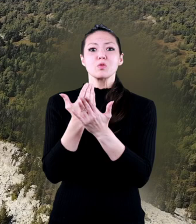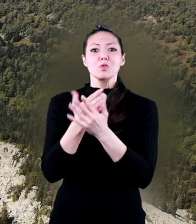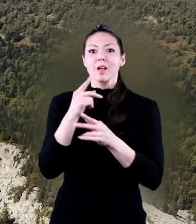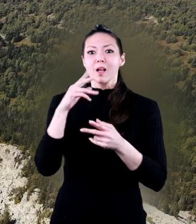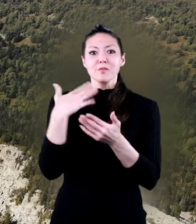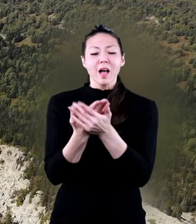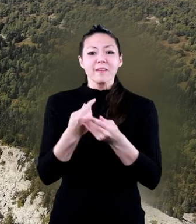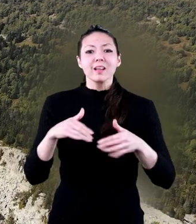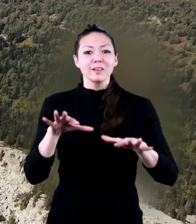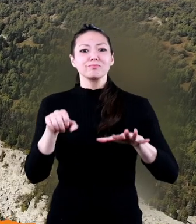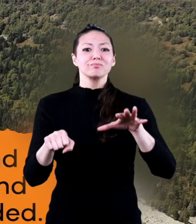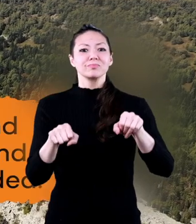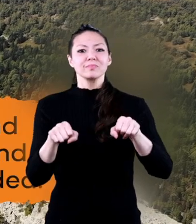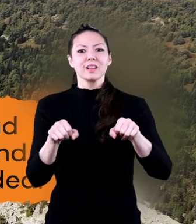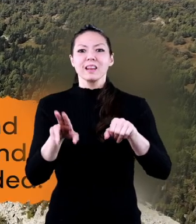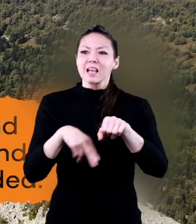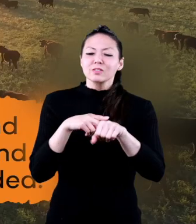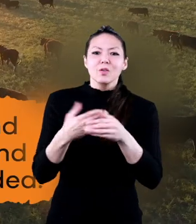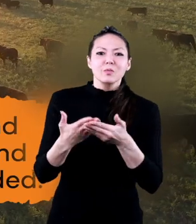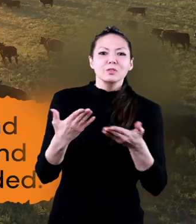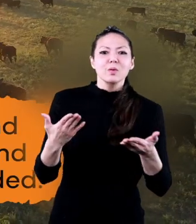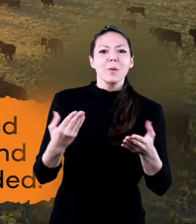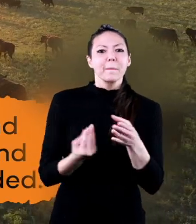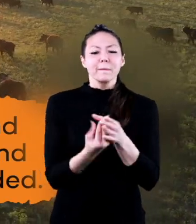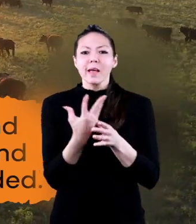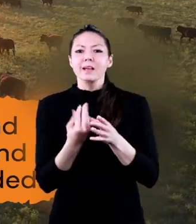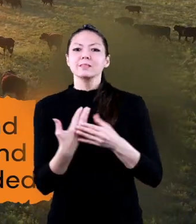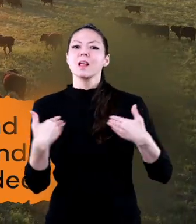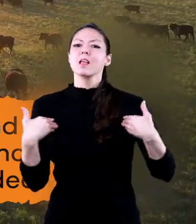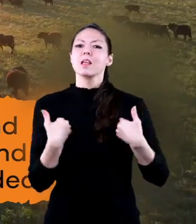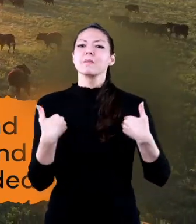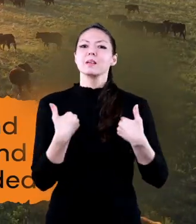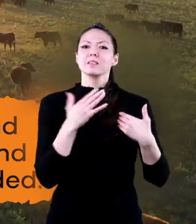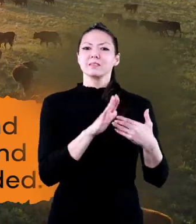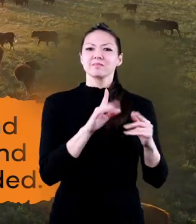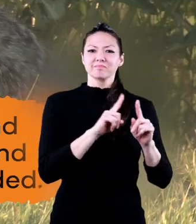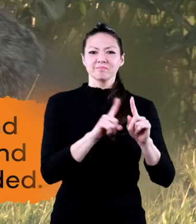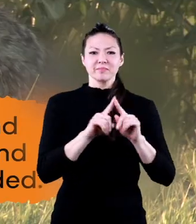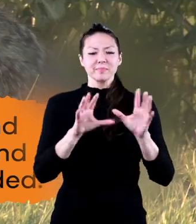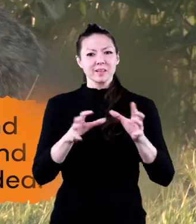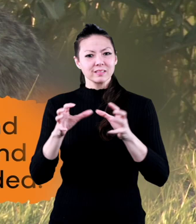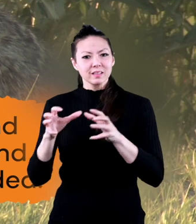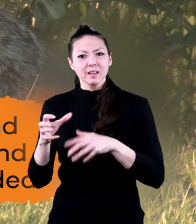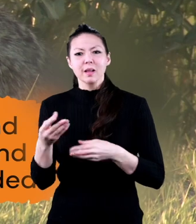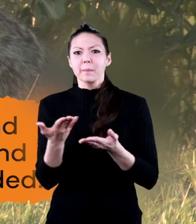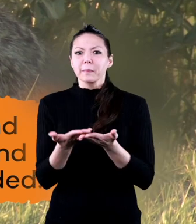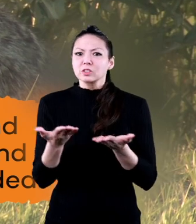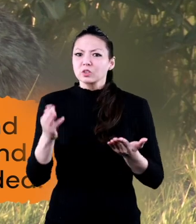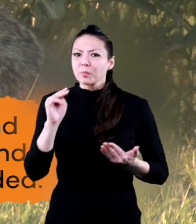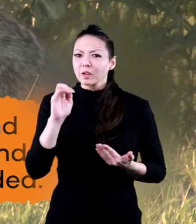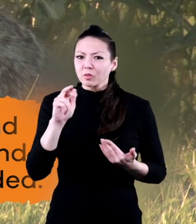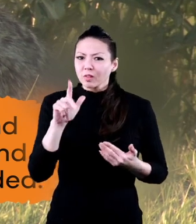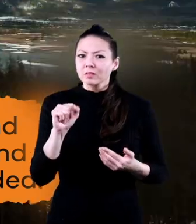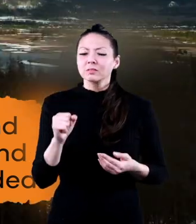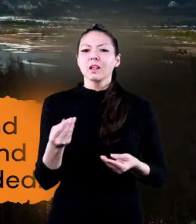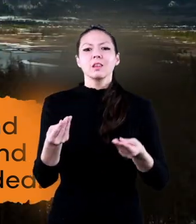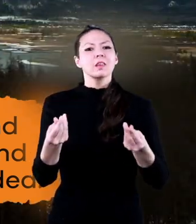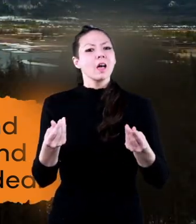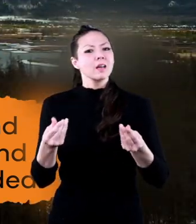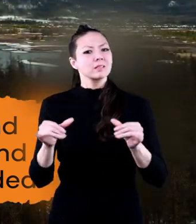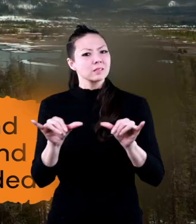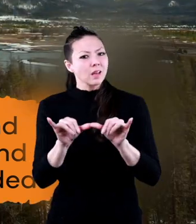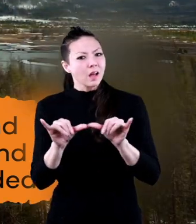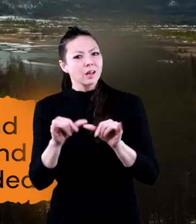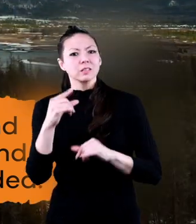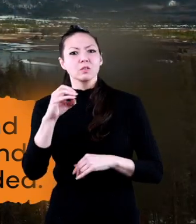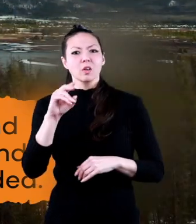to the colonizers about natural resources, plant and animal species, minerals, land